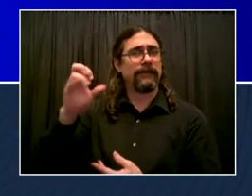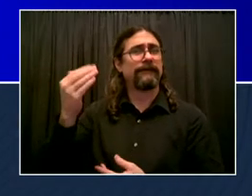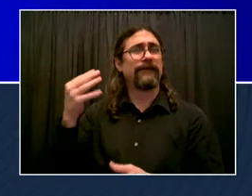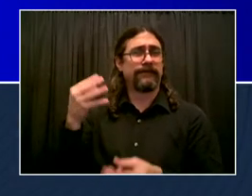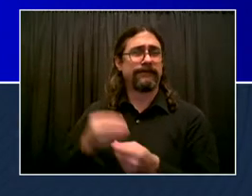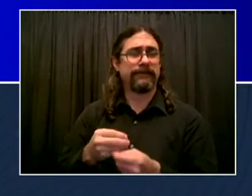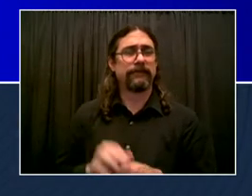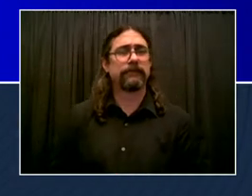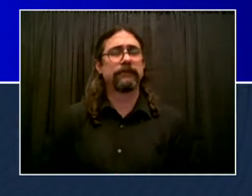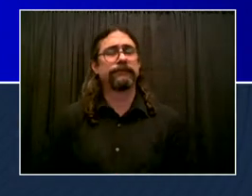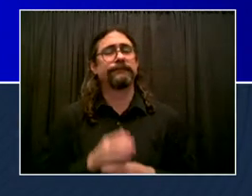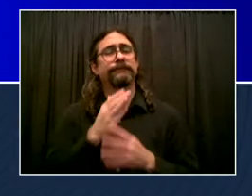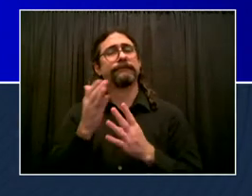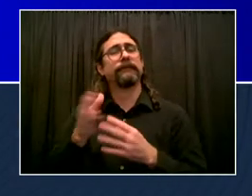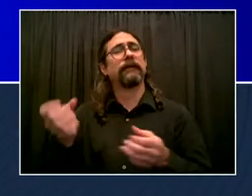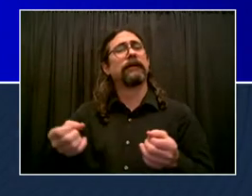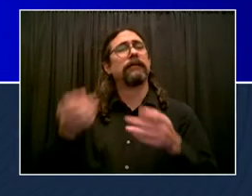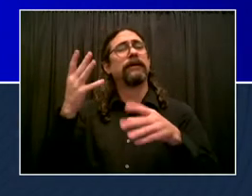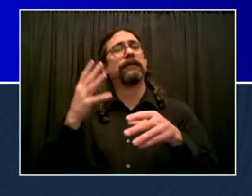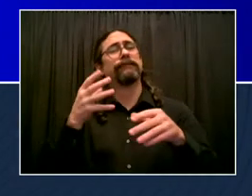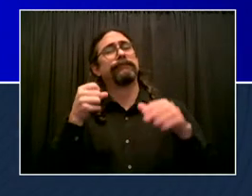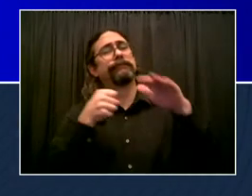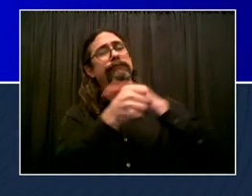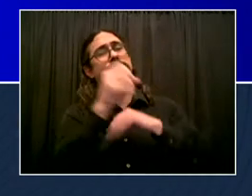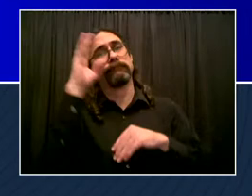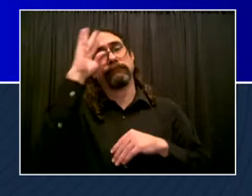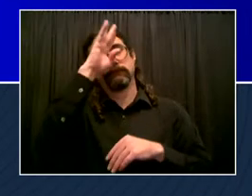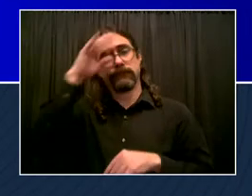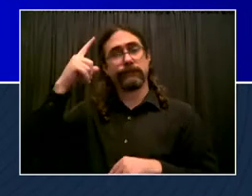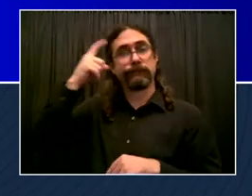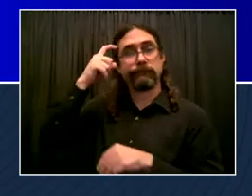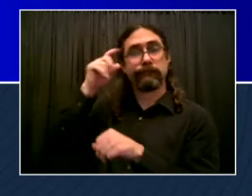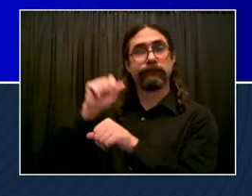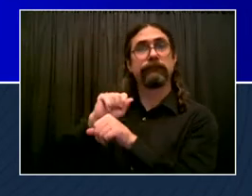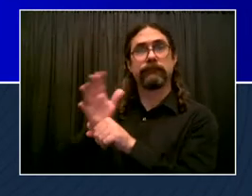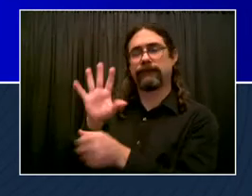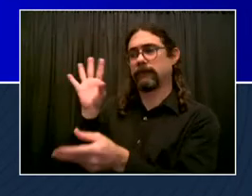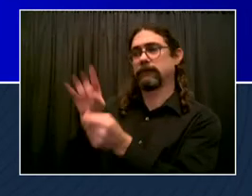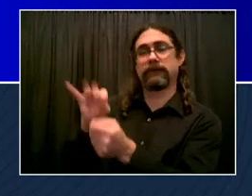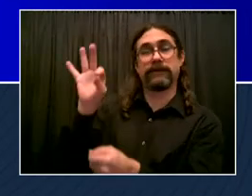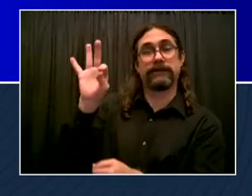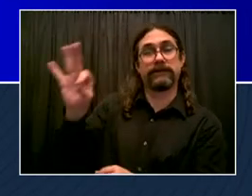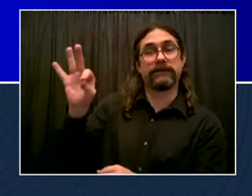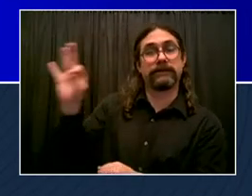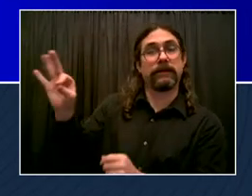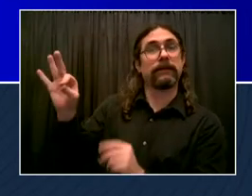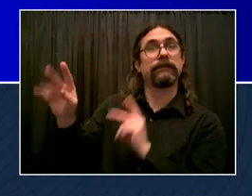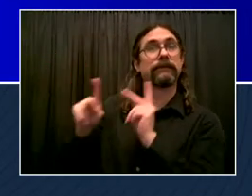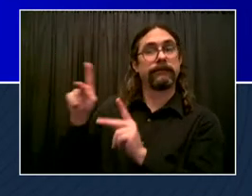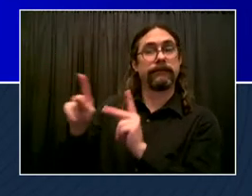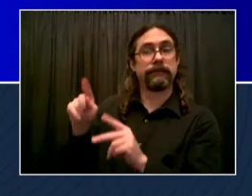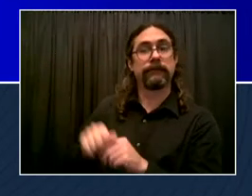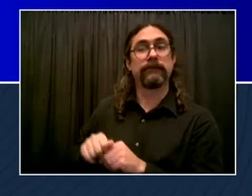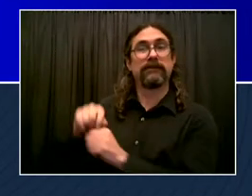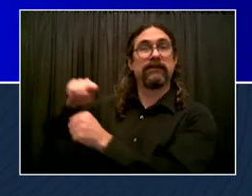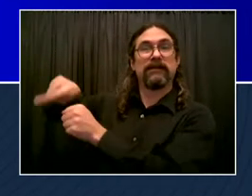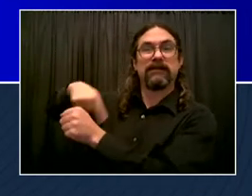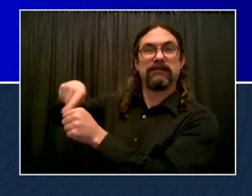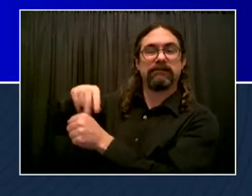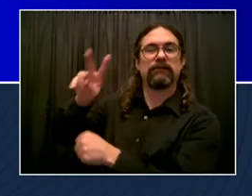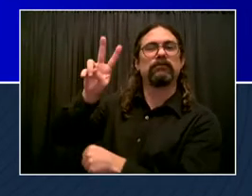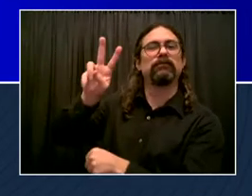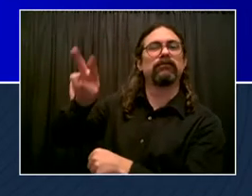hospitals for suspected COVID-19. Today's report, 99 patients, confirmed positivity level of 22.43%.